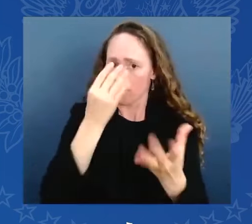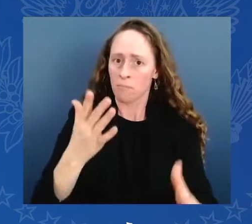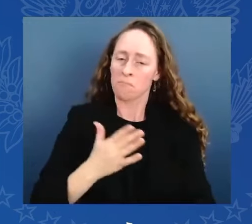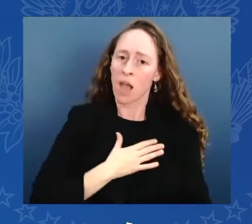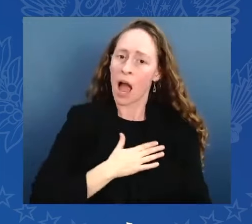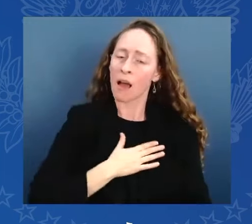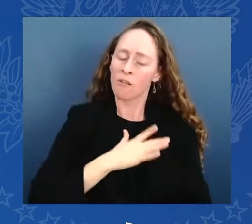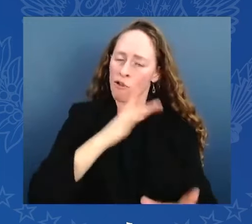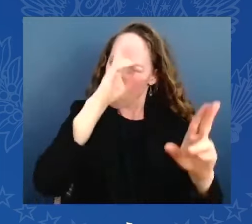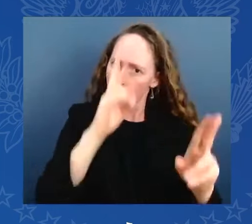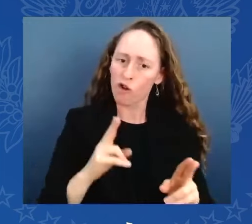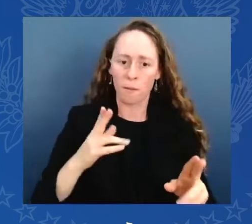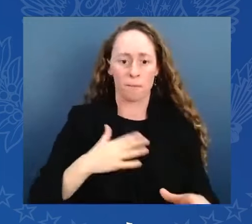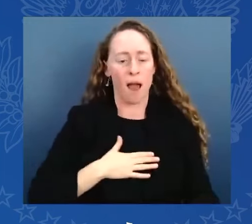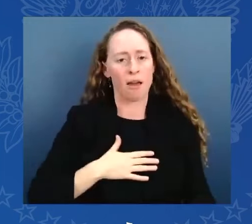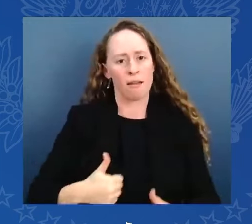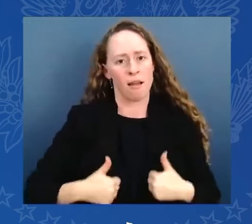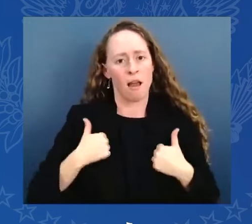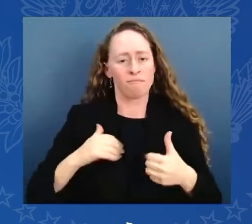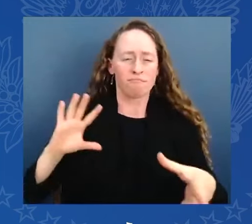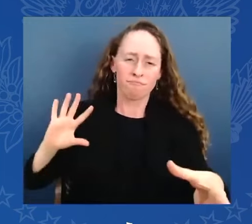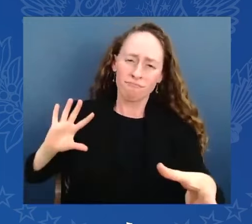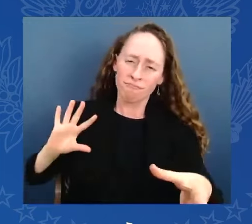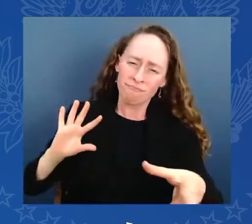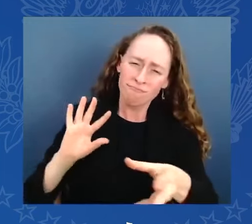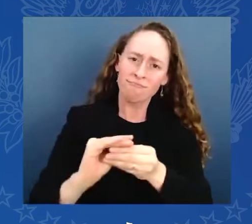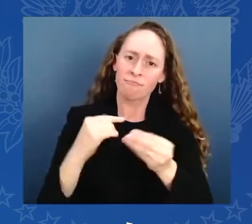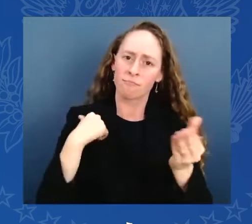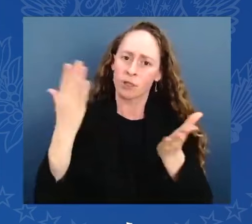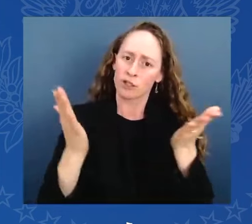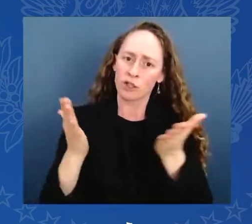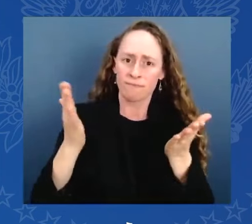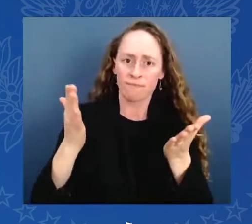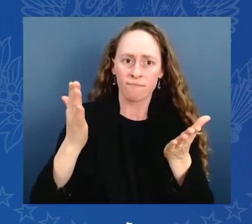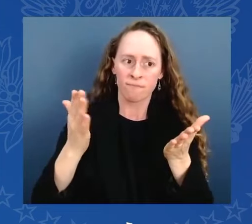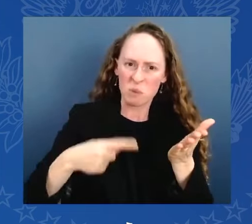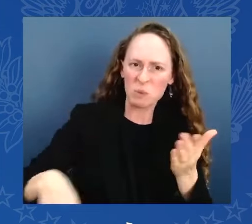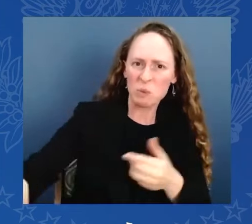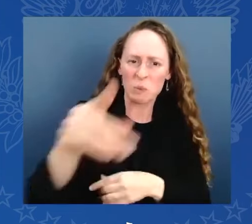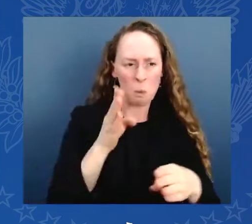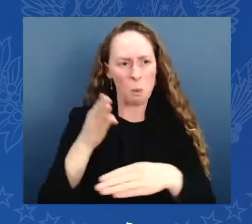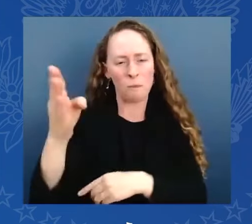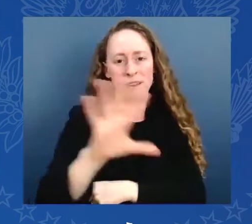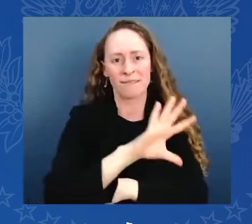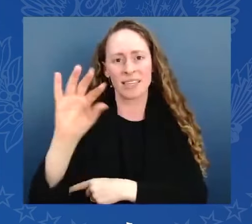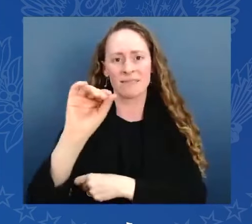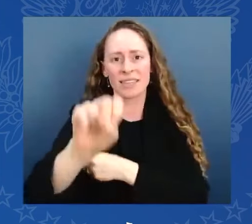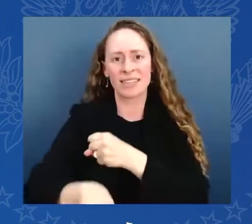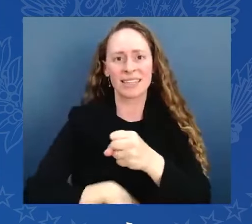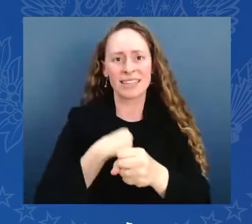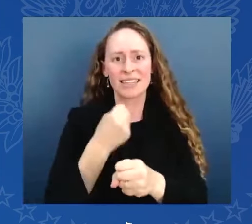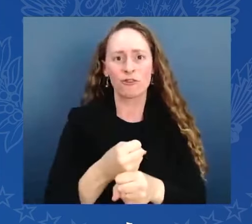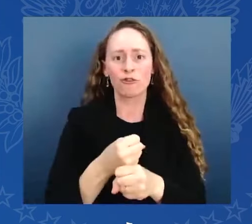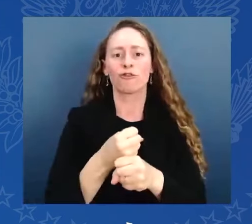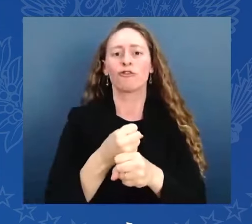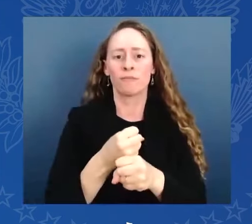could a kid with a stutter from modest beginnings in Scranton, Pennsylvania, in Claymont, one day sit behind